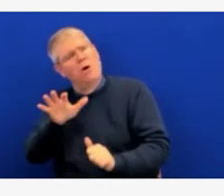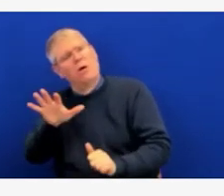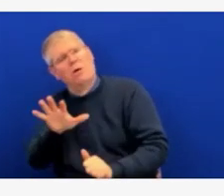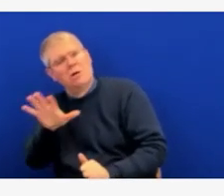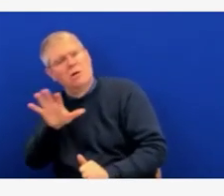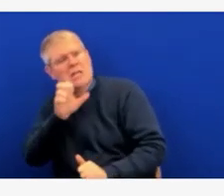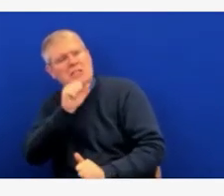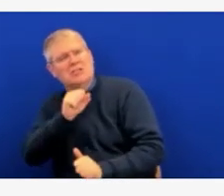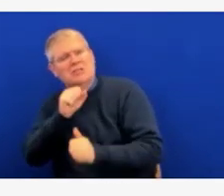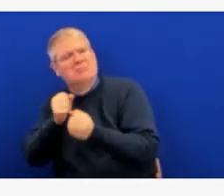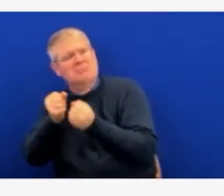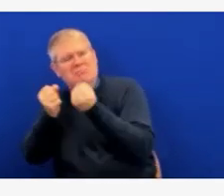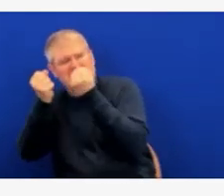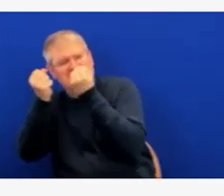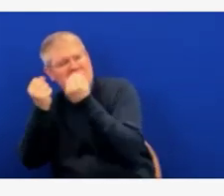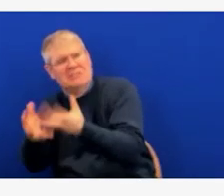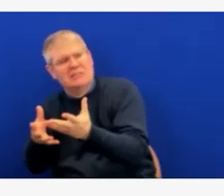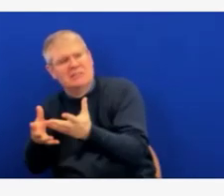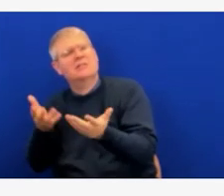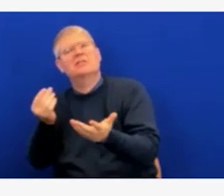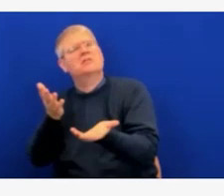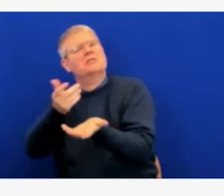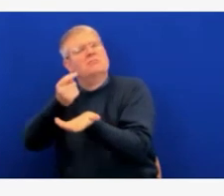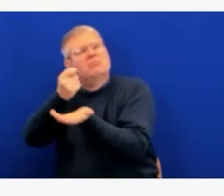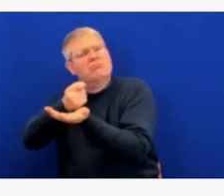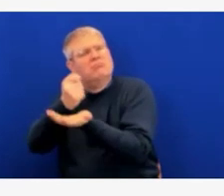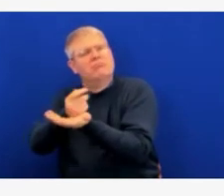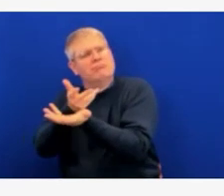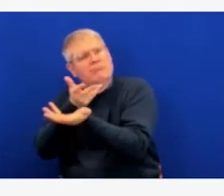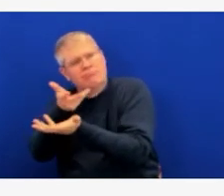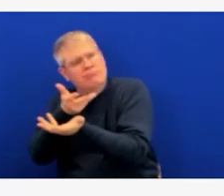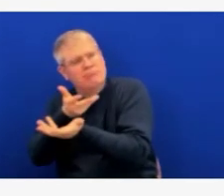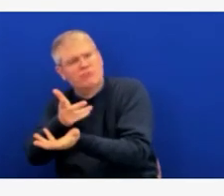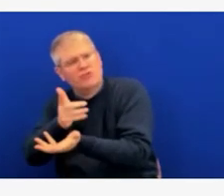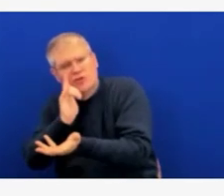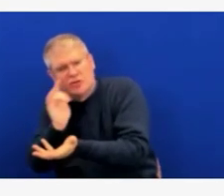Great question, Audrey. And, Dr. Barker, do you want to go first or?